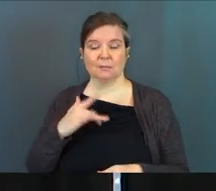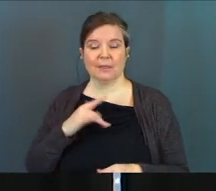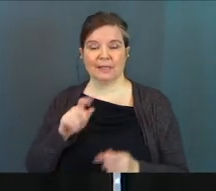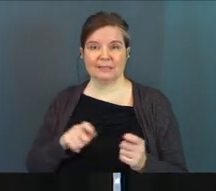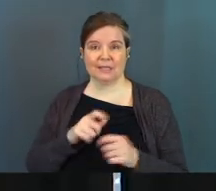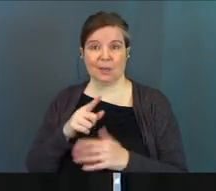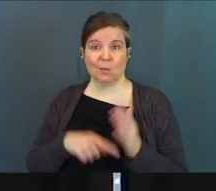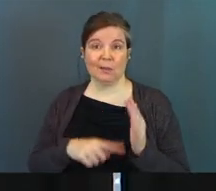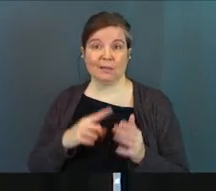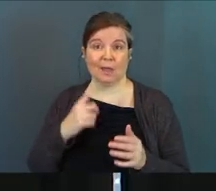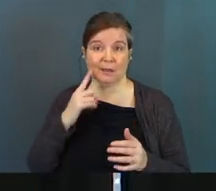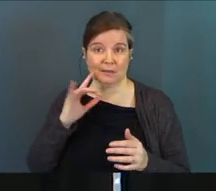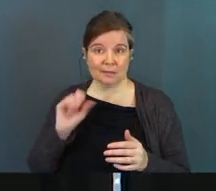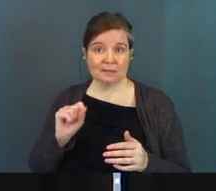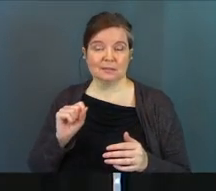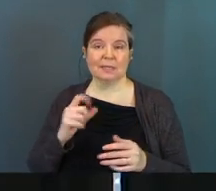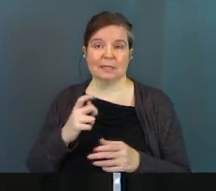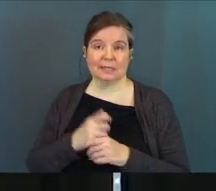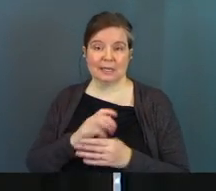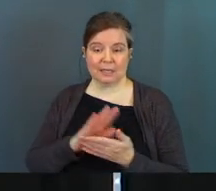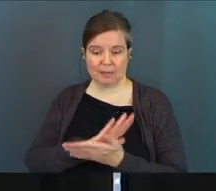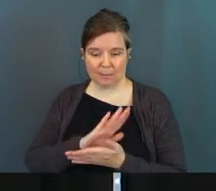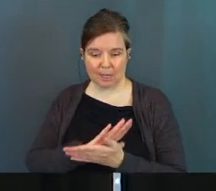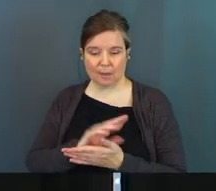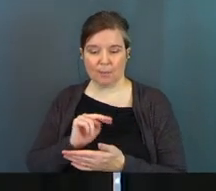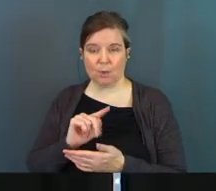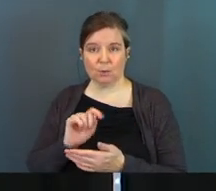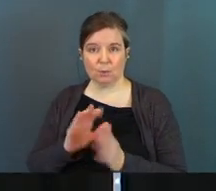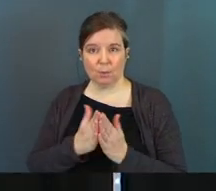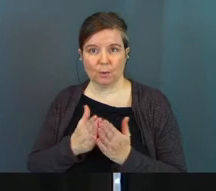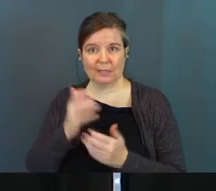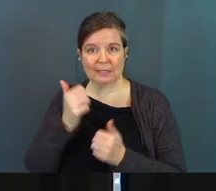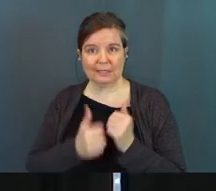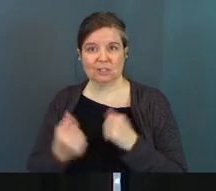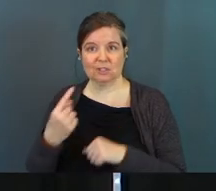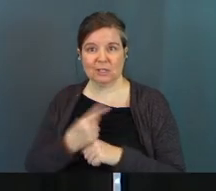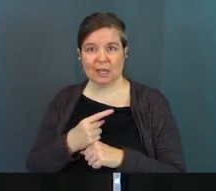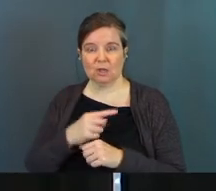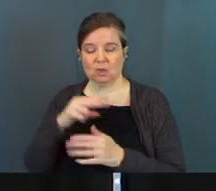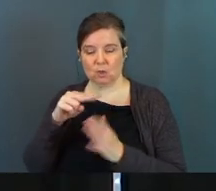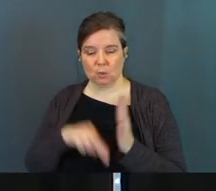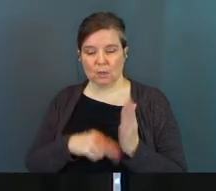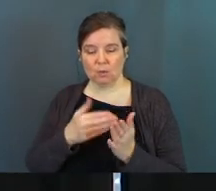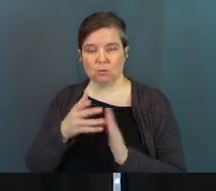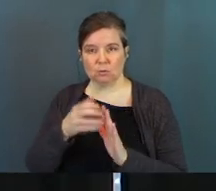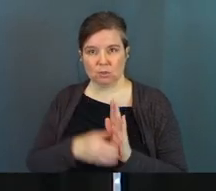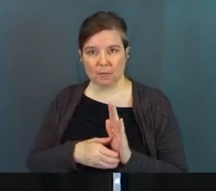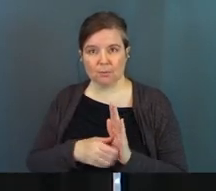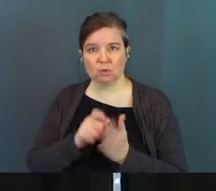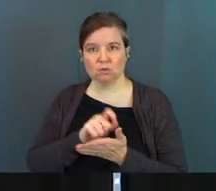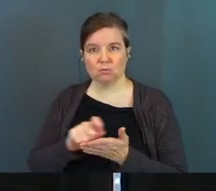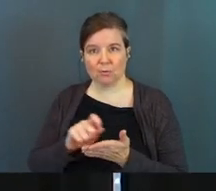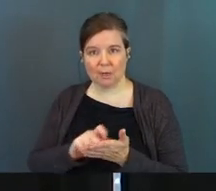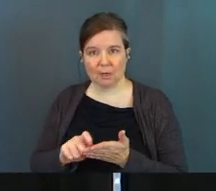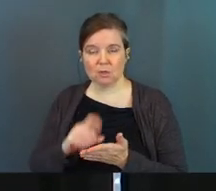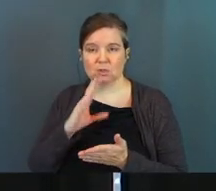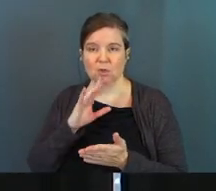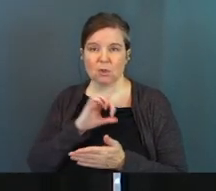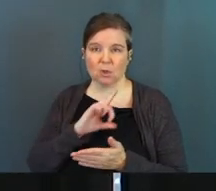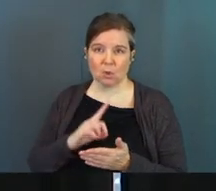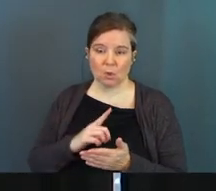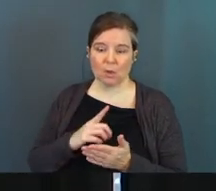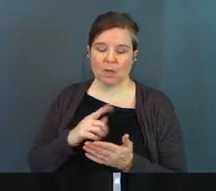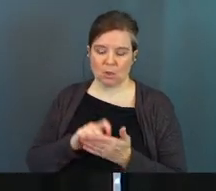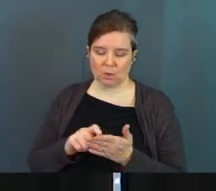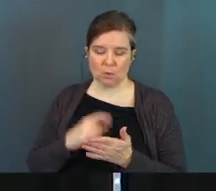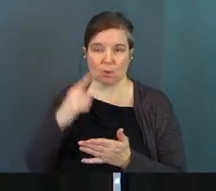heart, but that's exactly what that is. It's getting a piece of paper, getting a notebook, and each day as you jump in and you read through your chapter, you write down it, you talk to the Lord, and